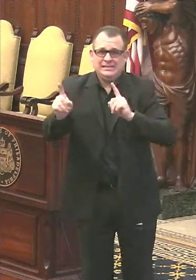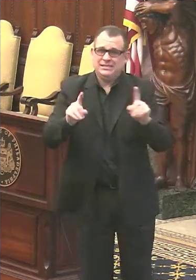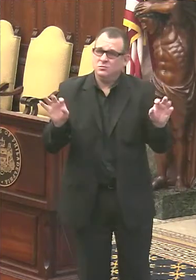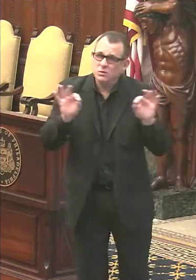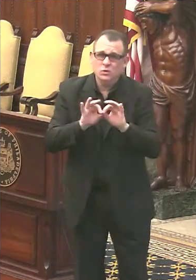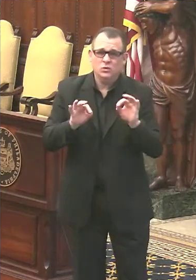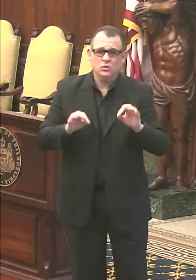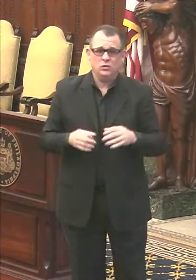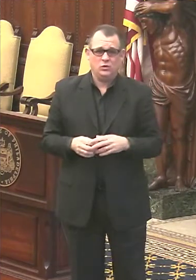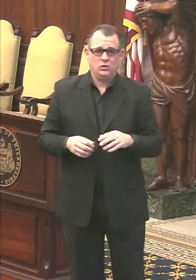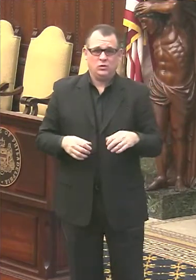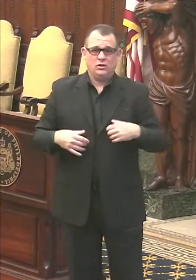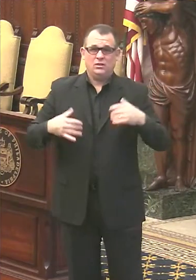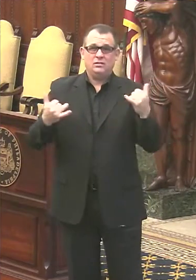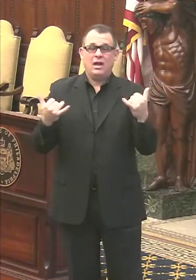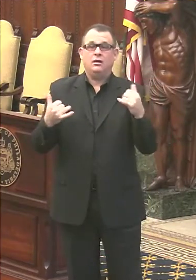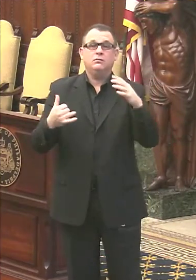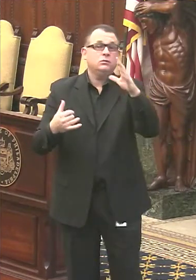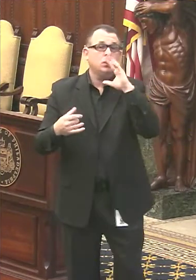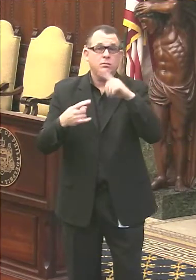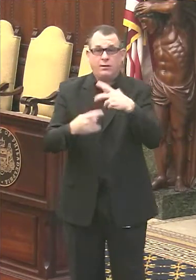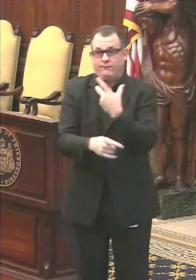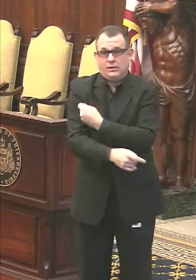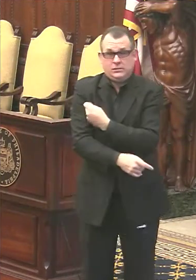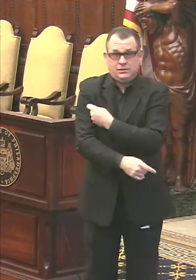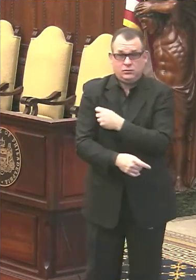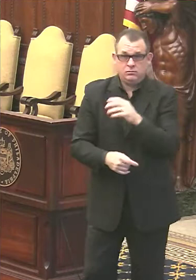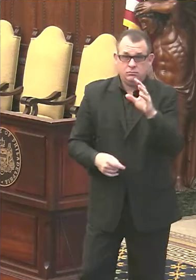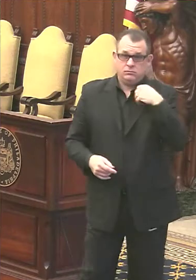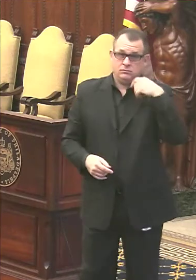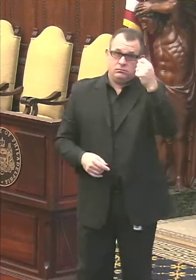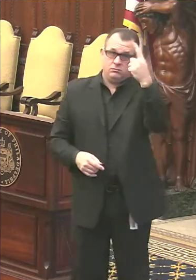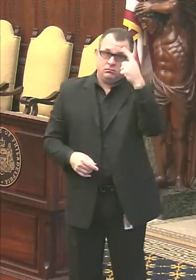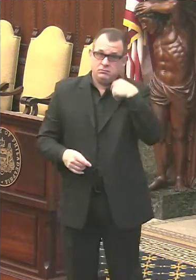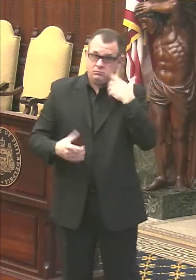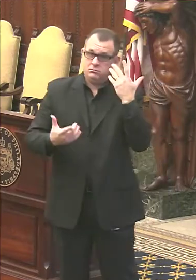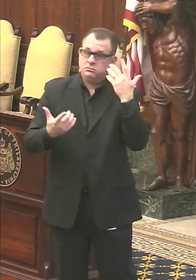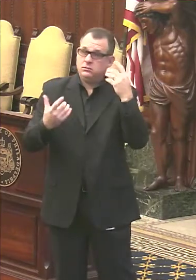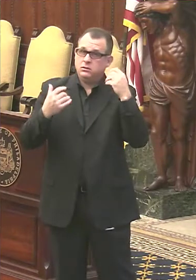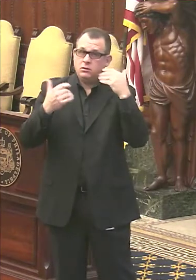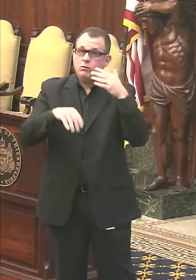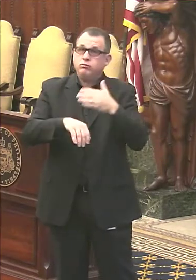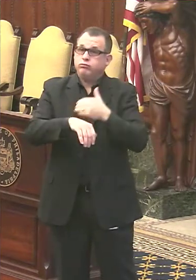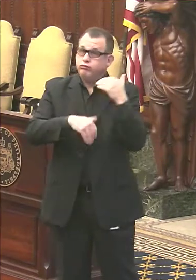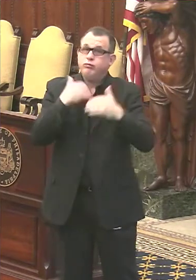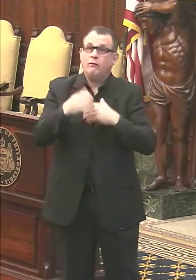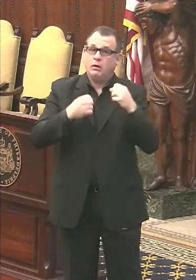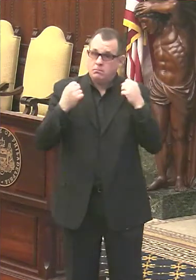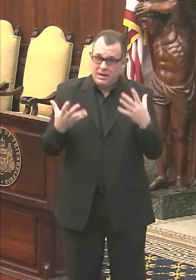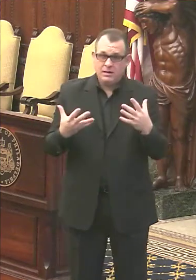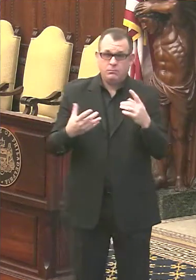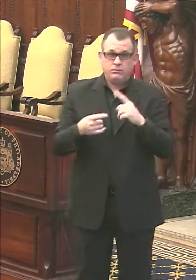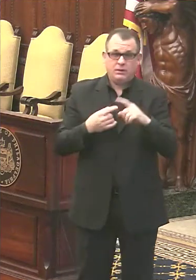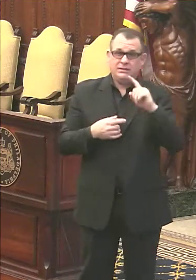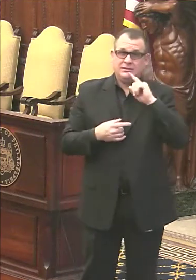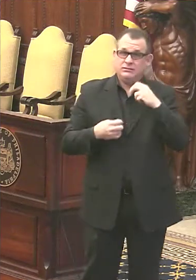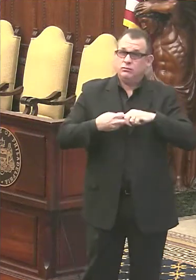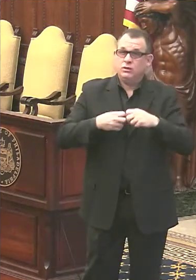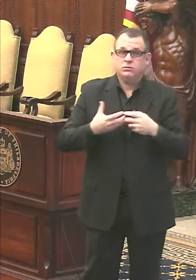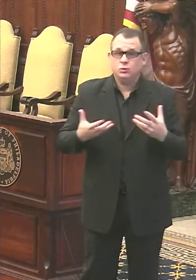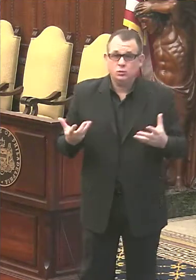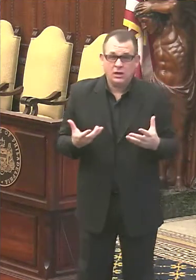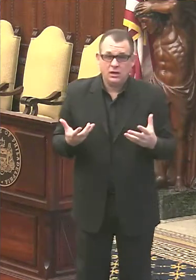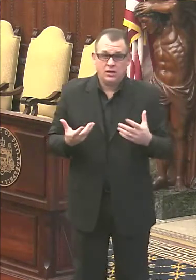you on the vaccination effort. We're making a lot of progress, but we still have to manage some pretty serious problems. We have a low number of doses that we're